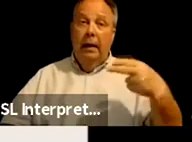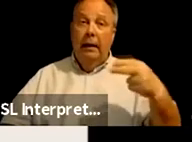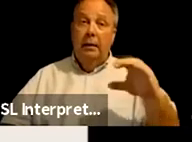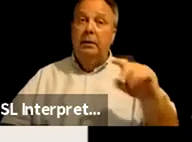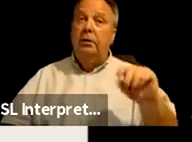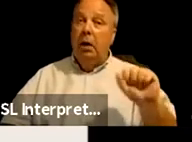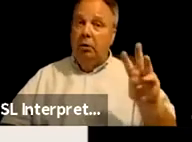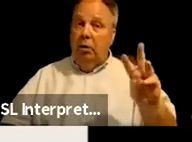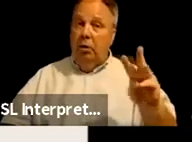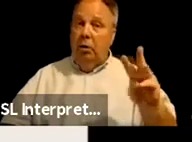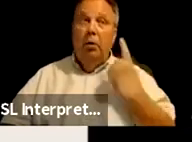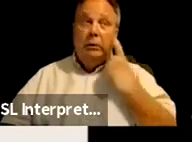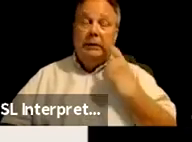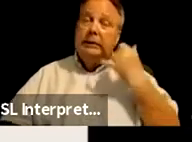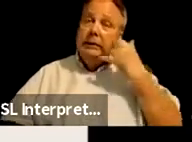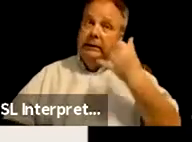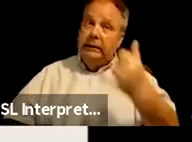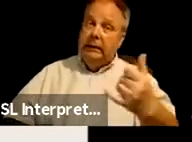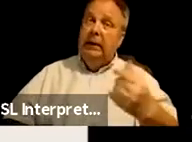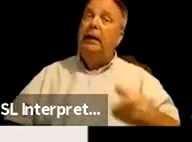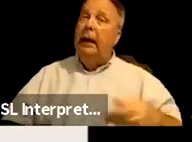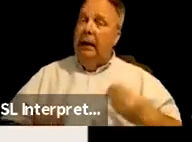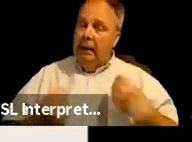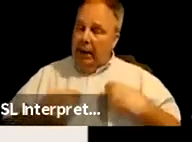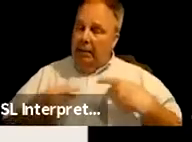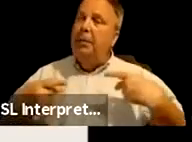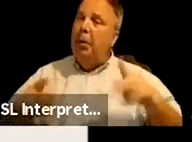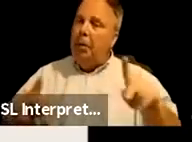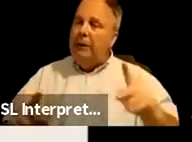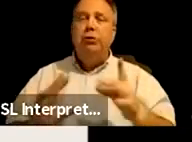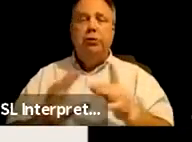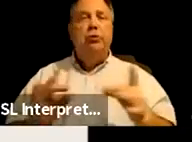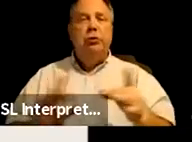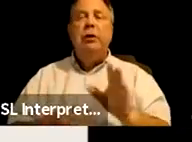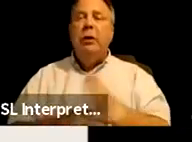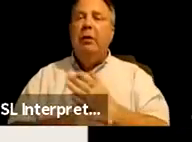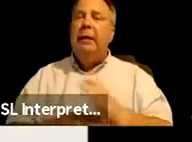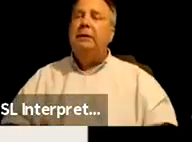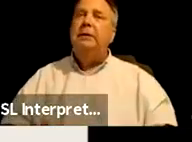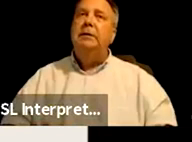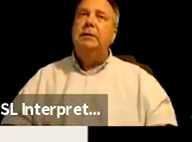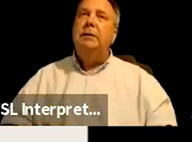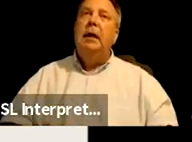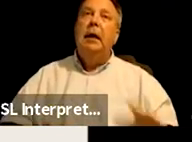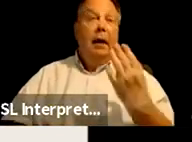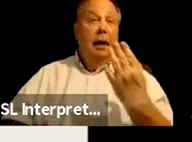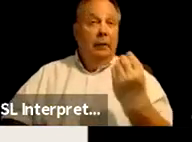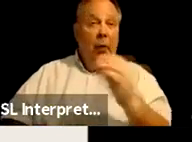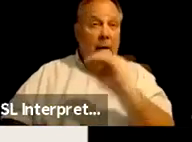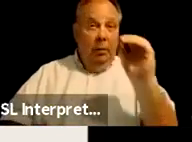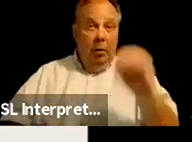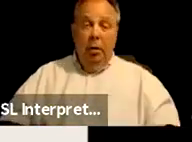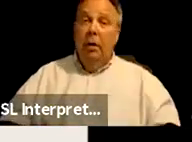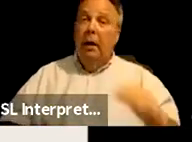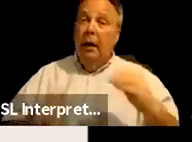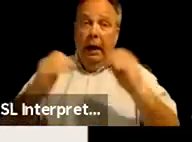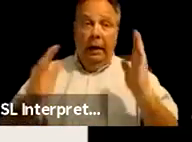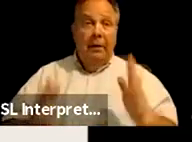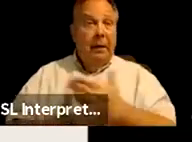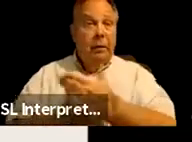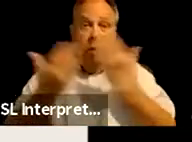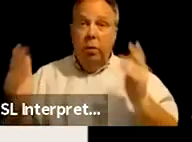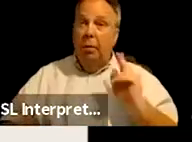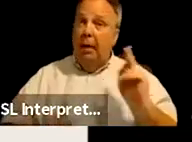recently said on a call and gave me permission to share this, um, that 14% of the houseless population